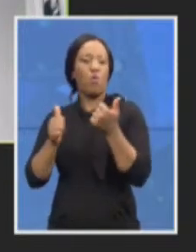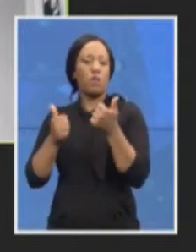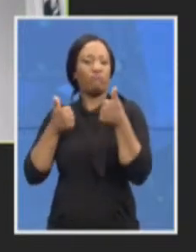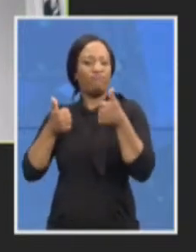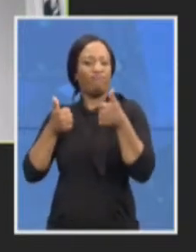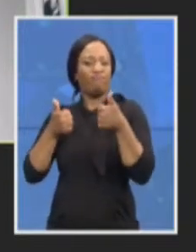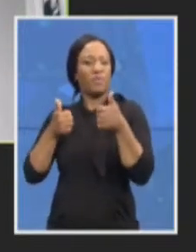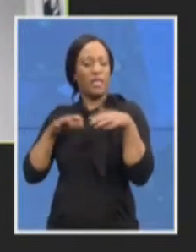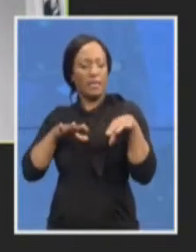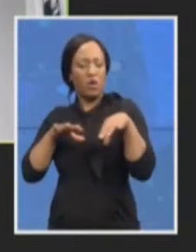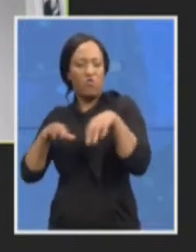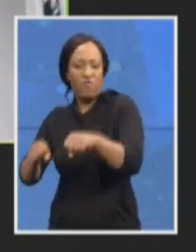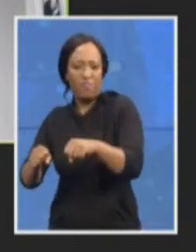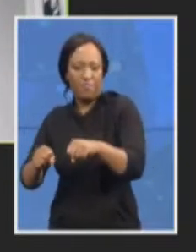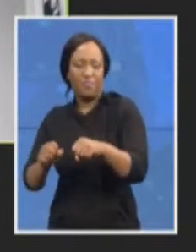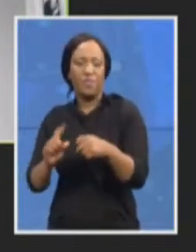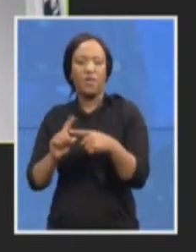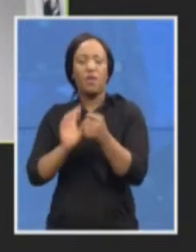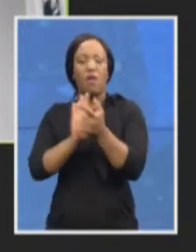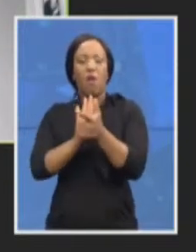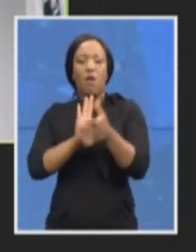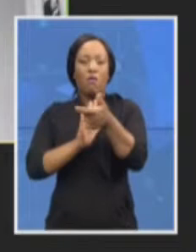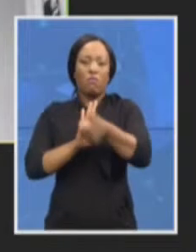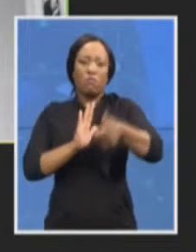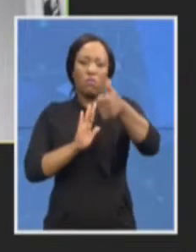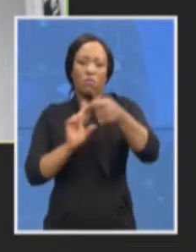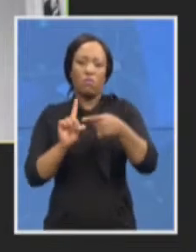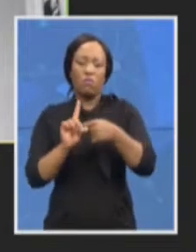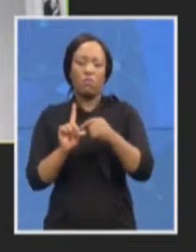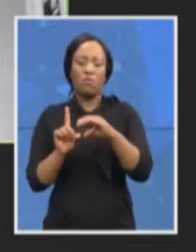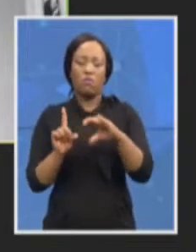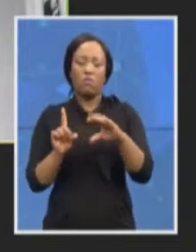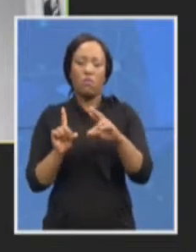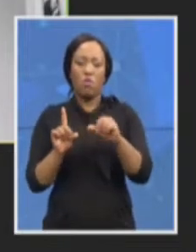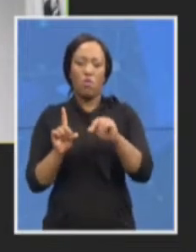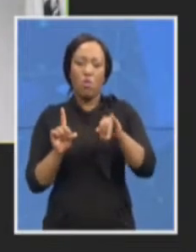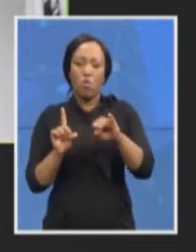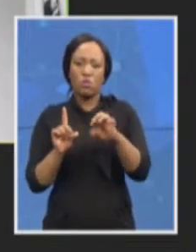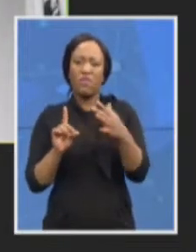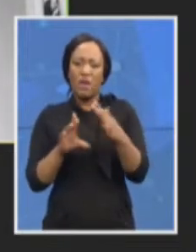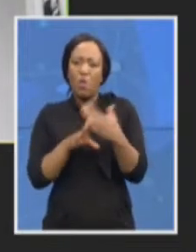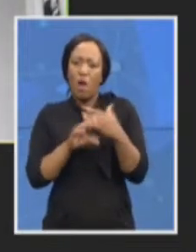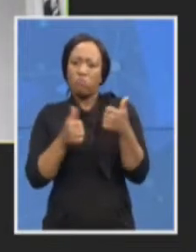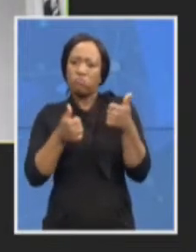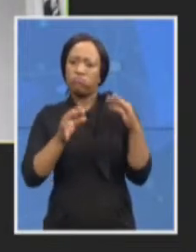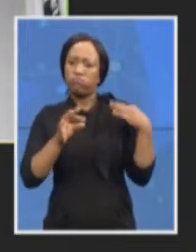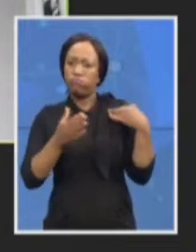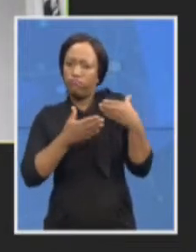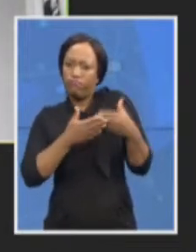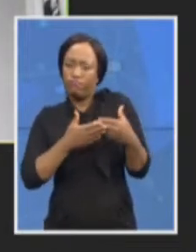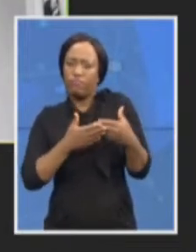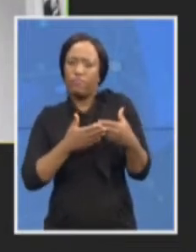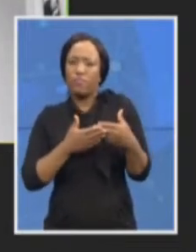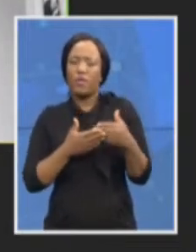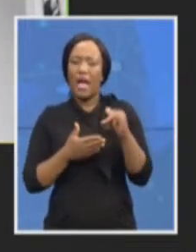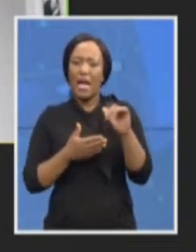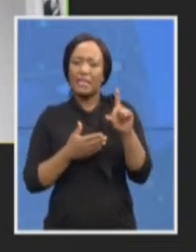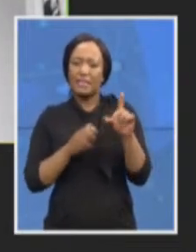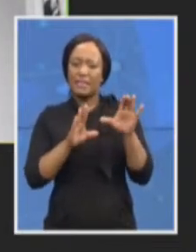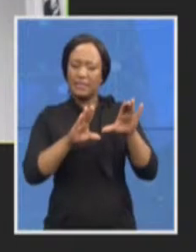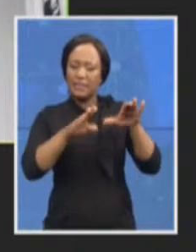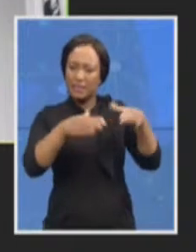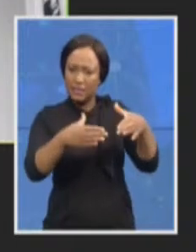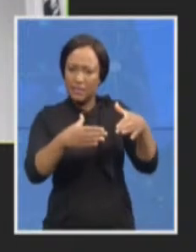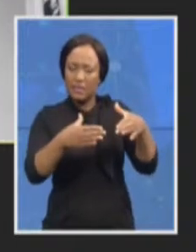her part. She's helped lay the foundation for the ID. And as she mentioned in the portfolio committee, the ID is now